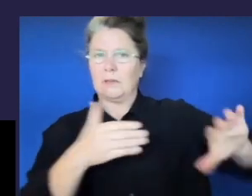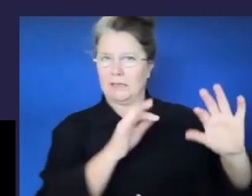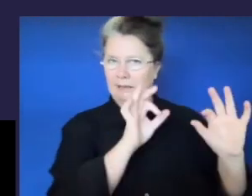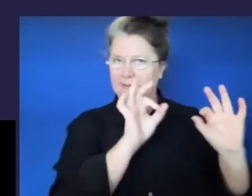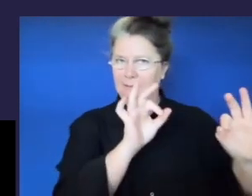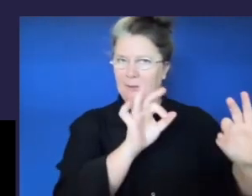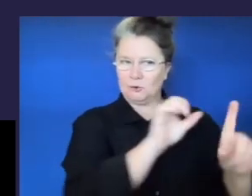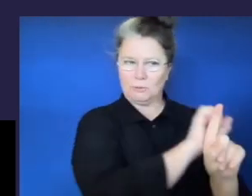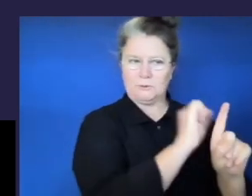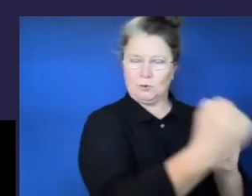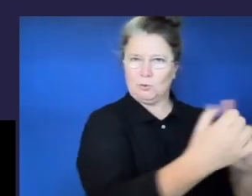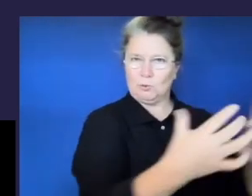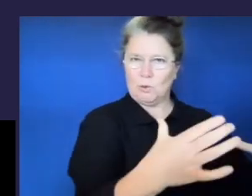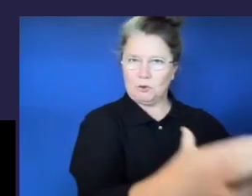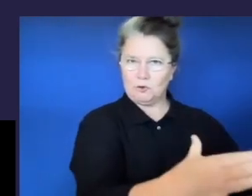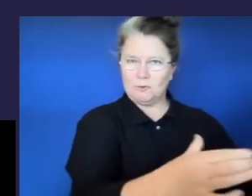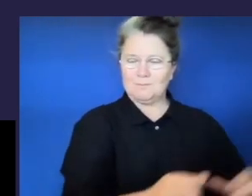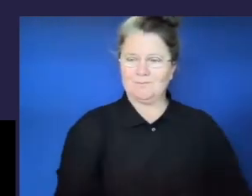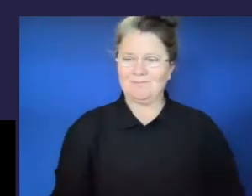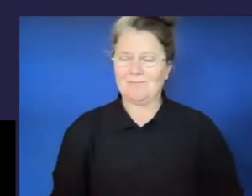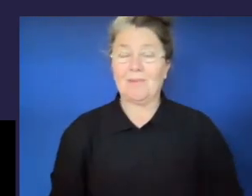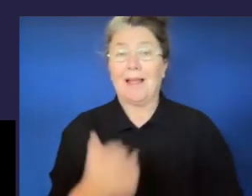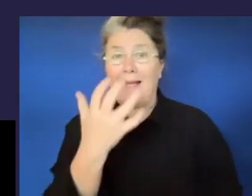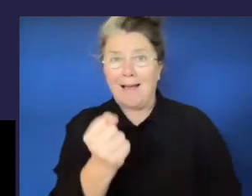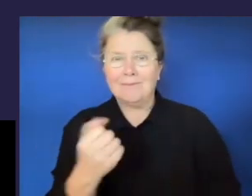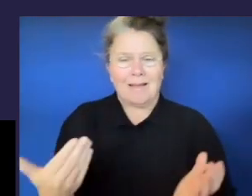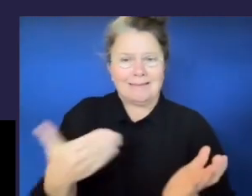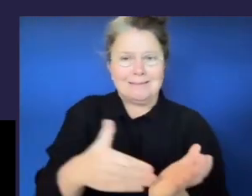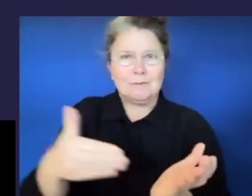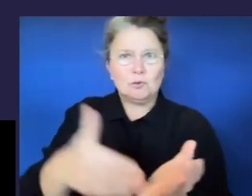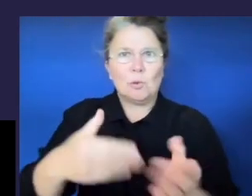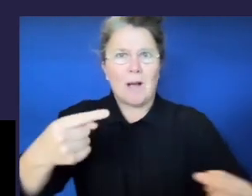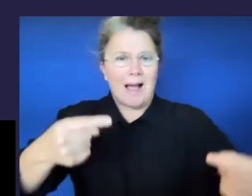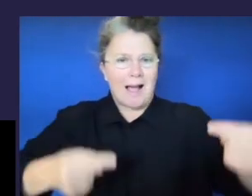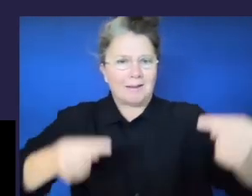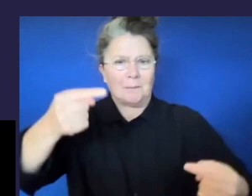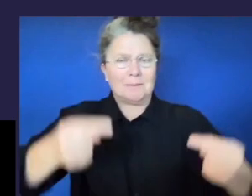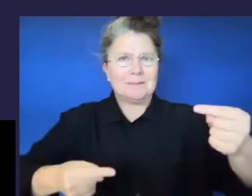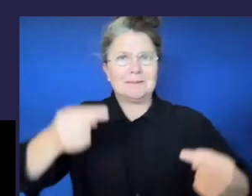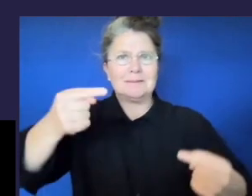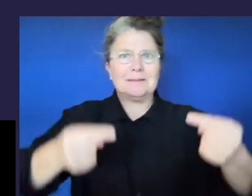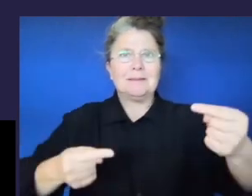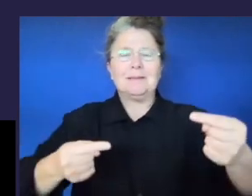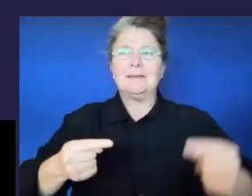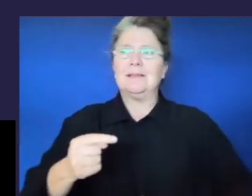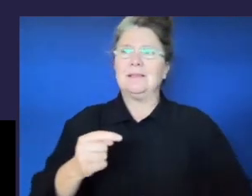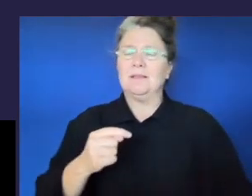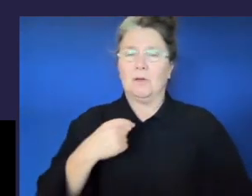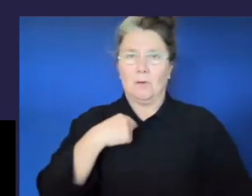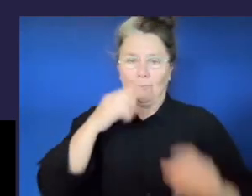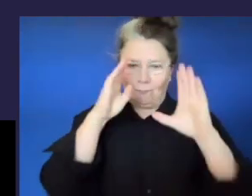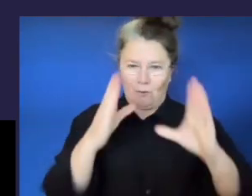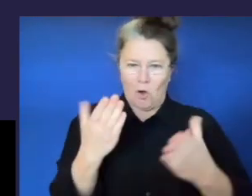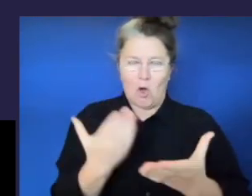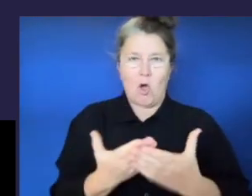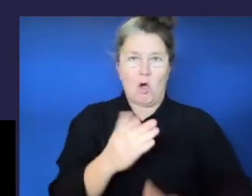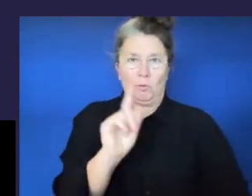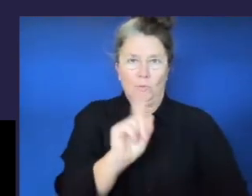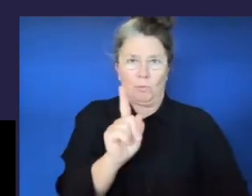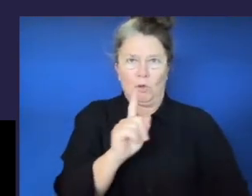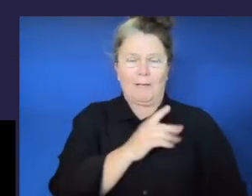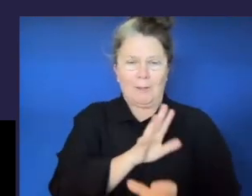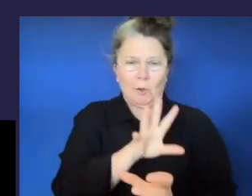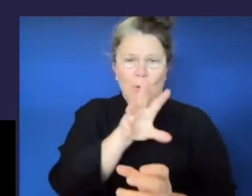arguments for educating students with disabilities in segregated settings center on the capacity of inclusive education to genuinely